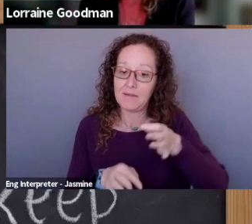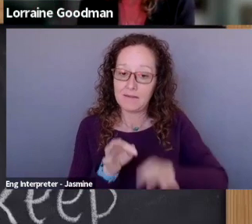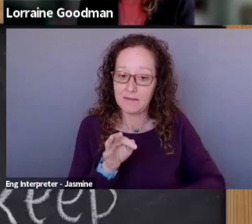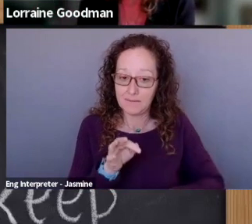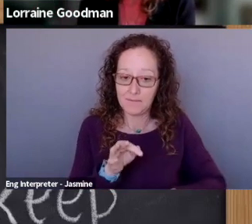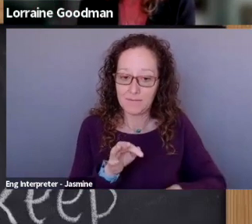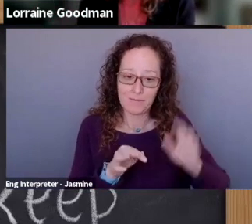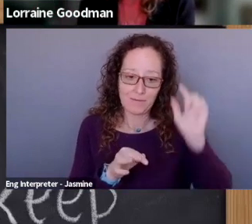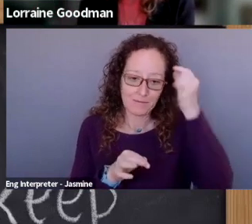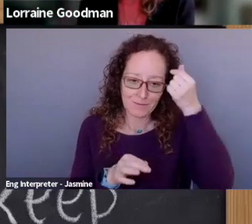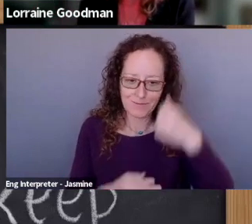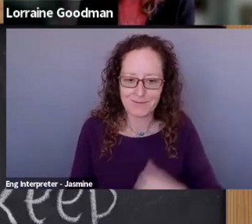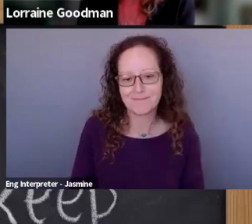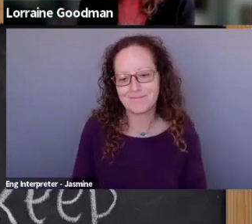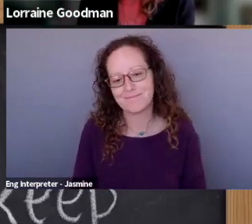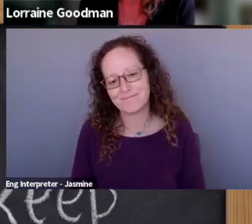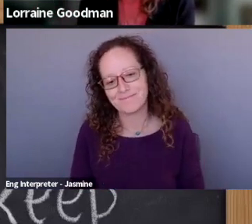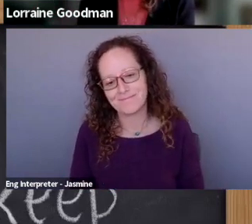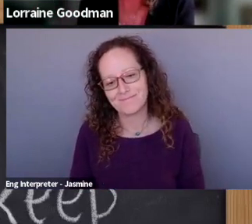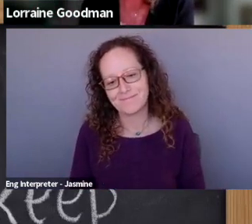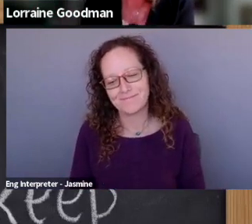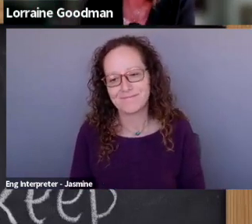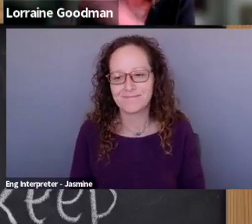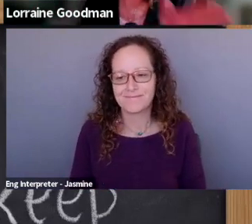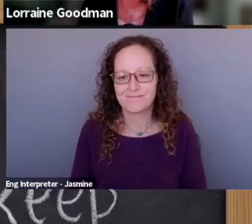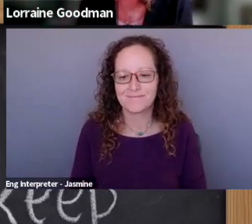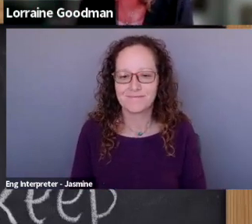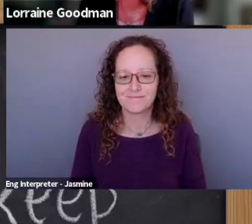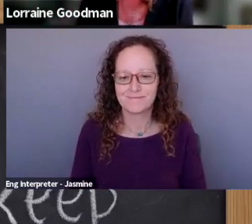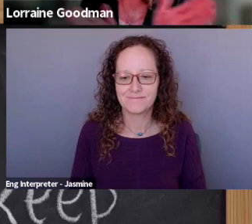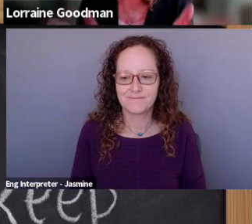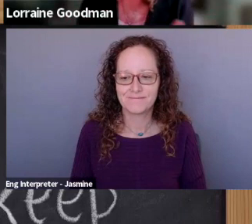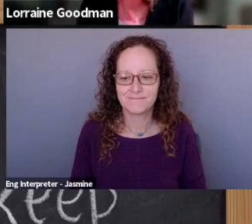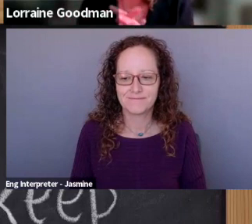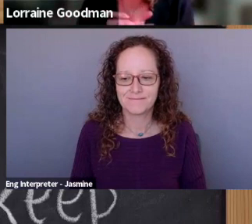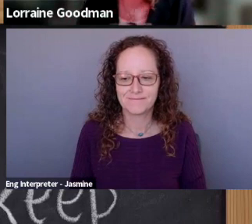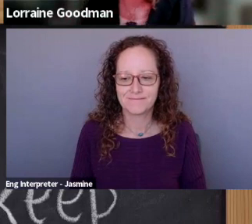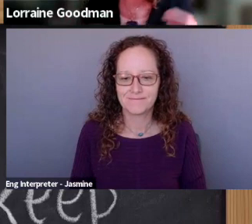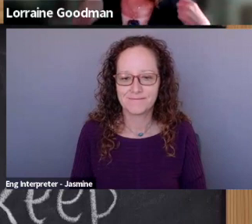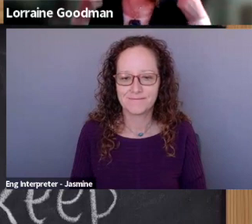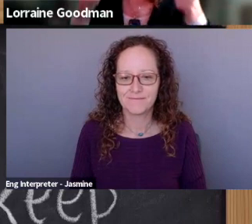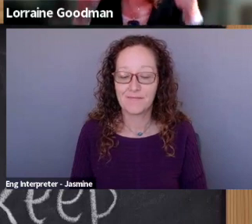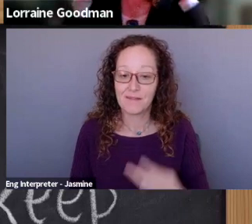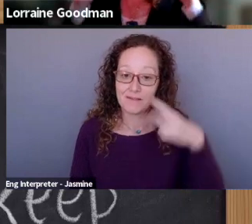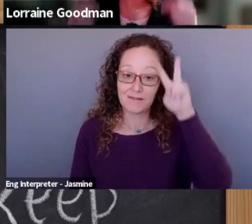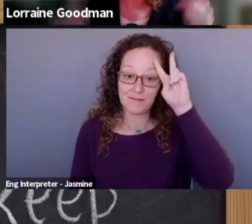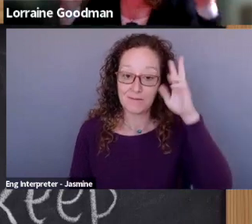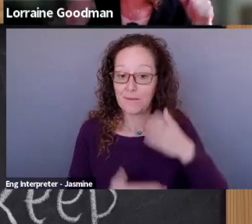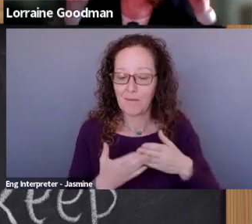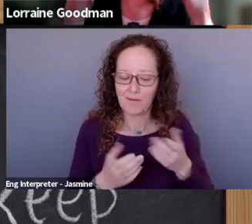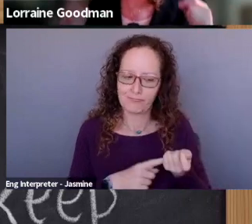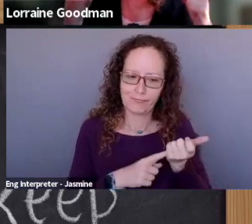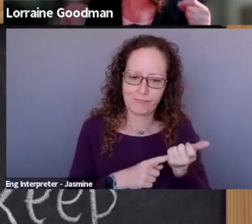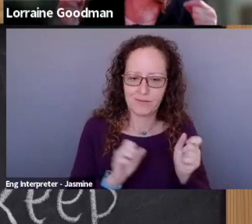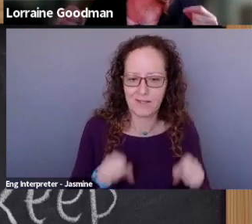stupid. Um, so you don't have to believe the stupid part of it, but keep it simple.